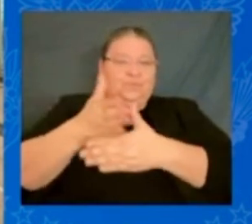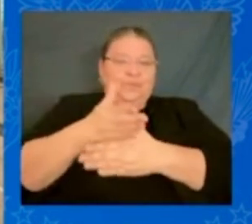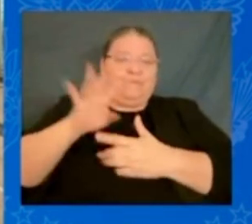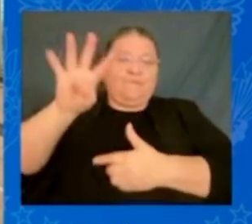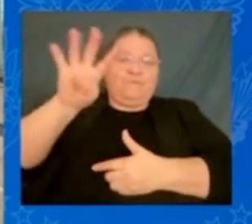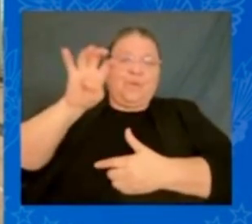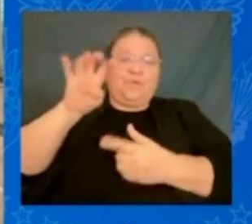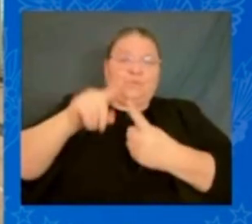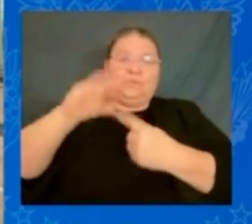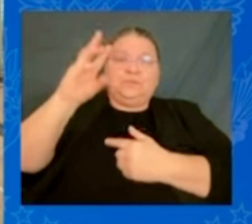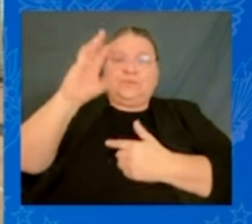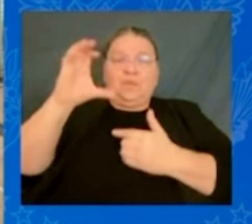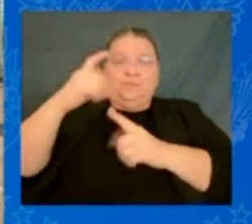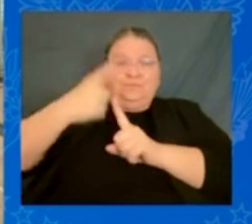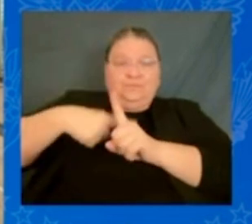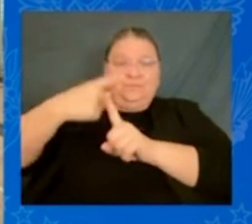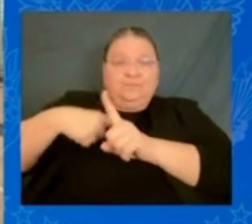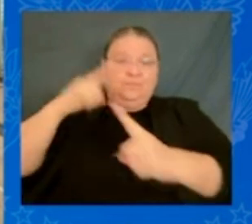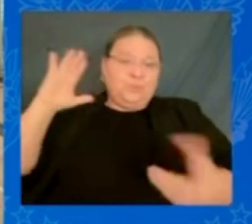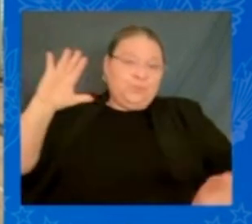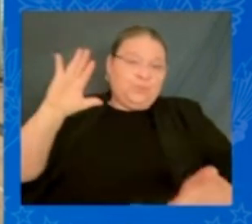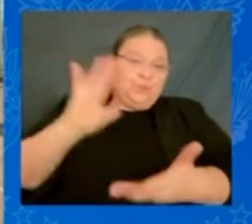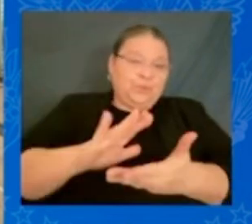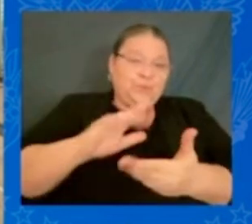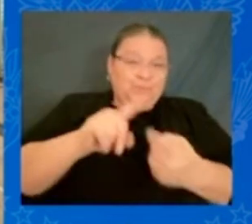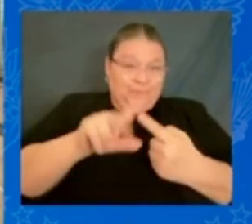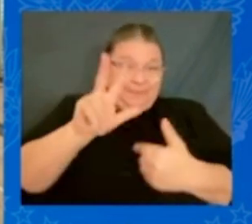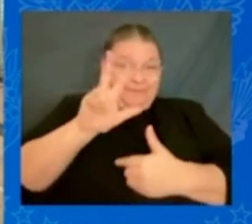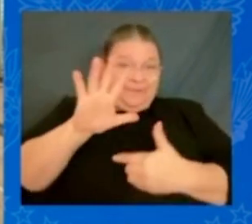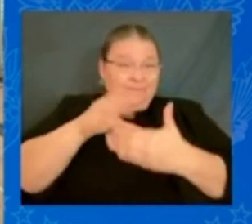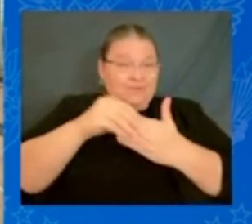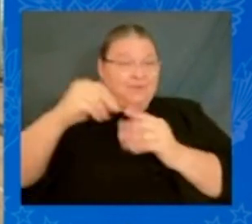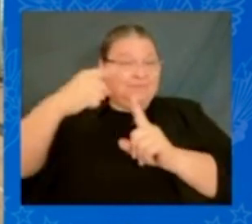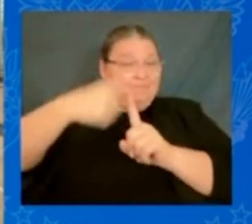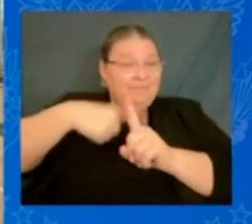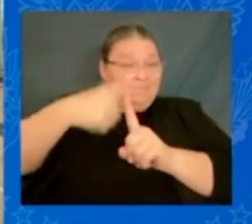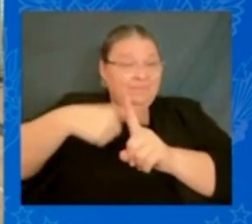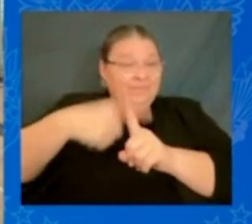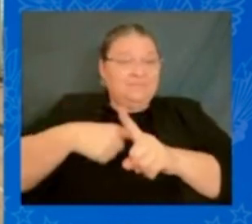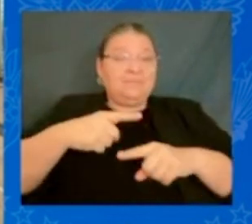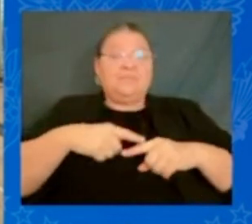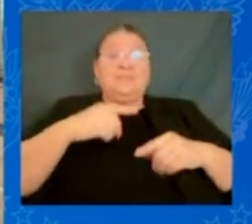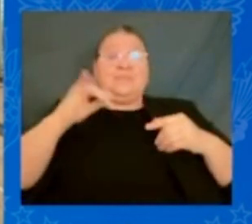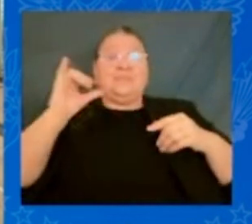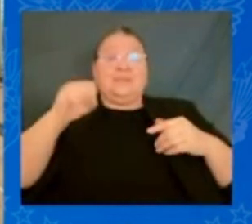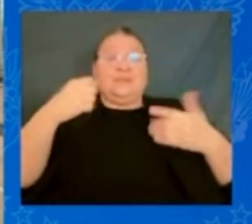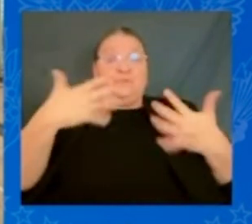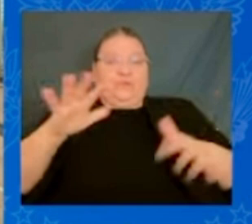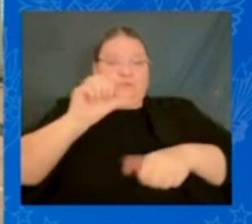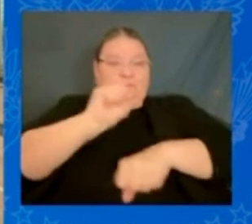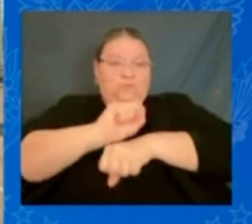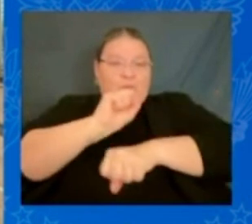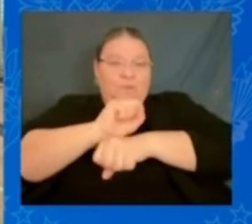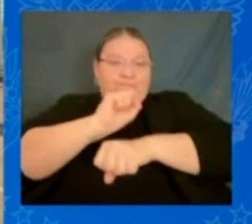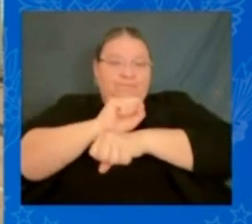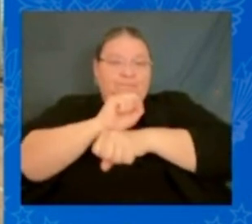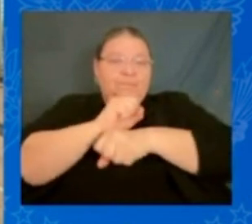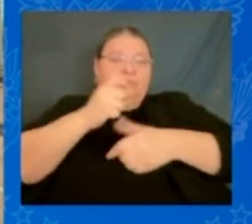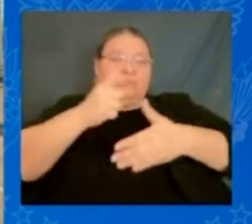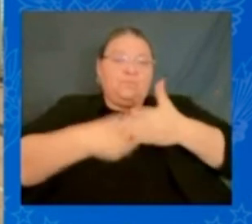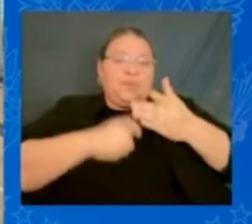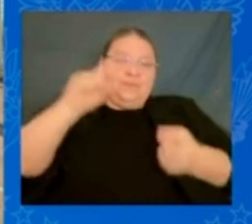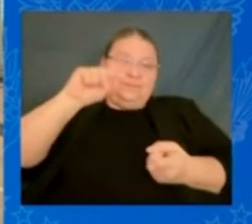month to $35 a month. So let's finish the job. Lower the price revenue, including the 200,000